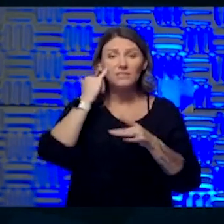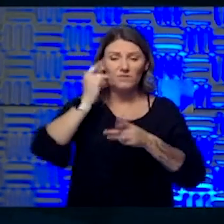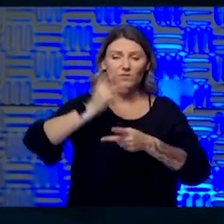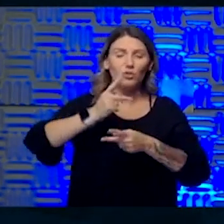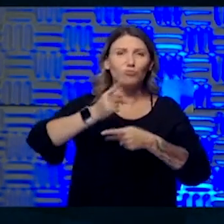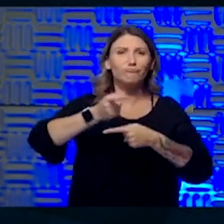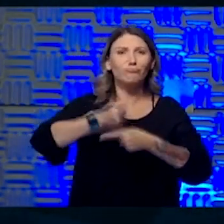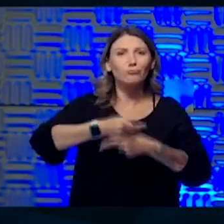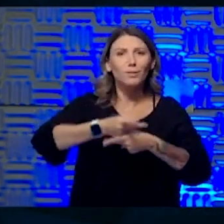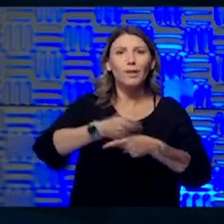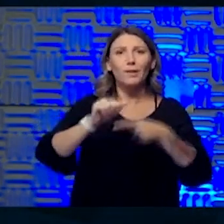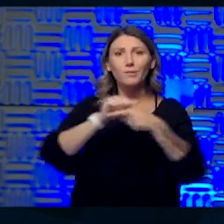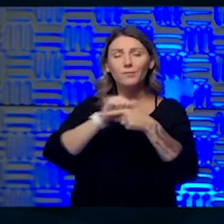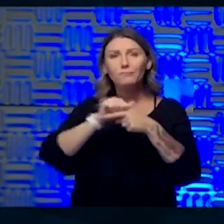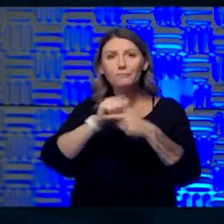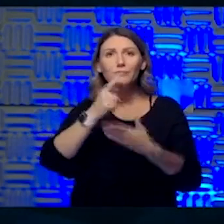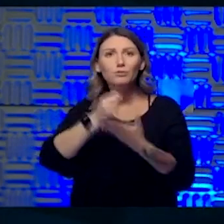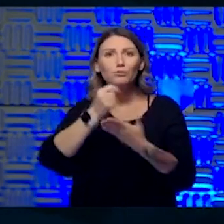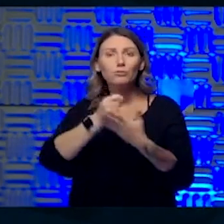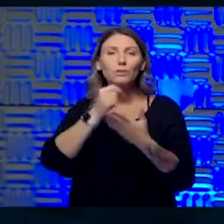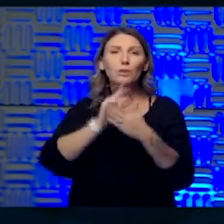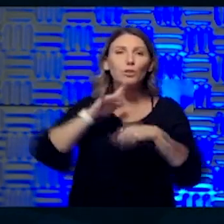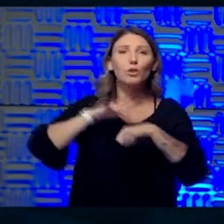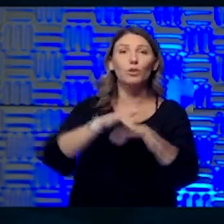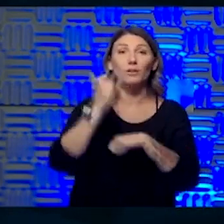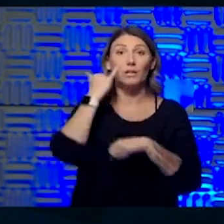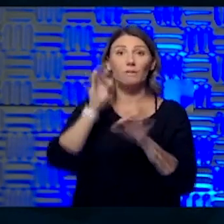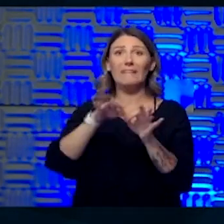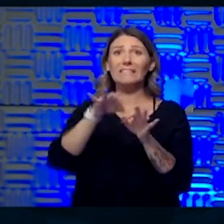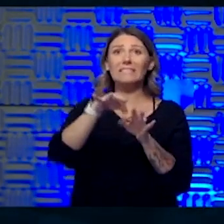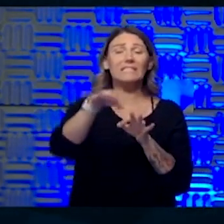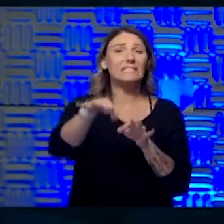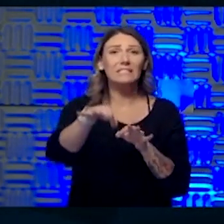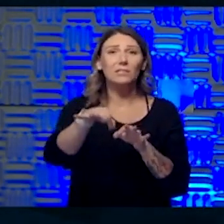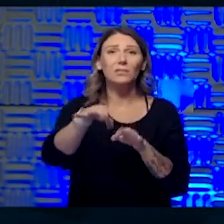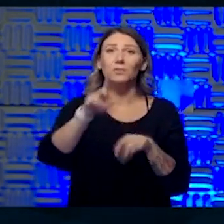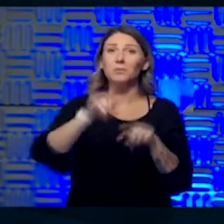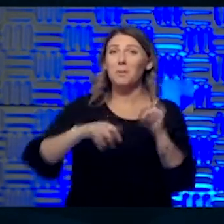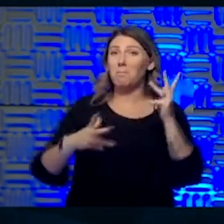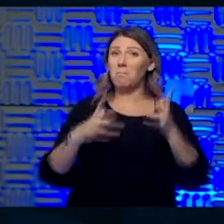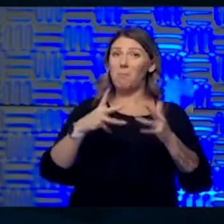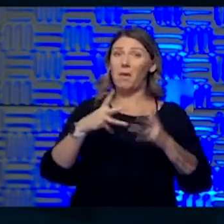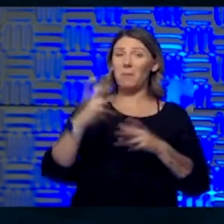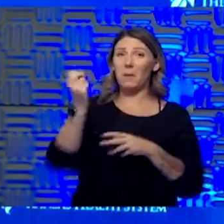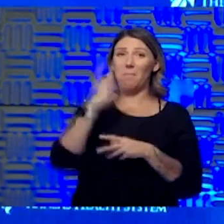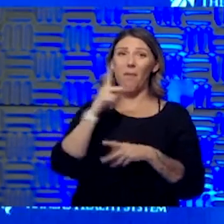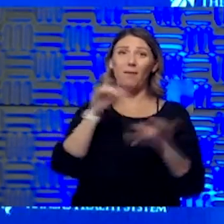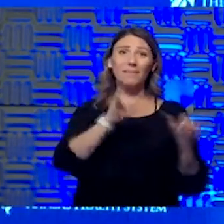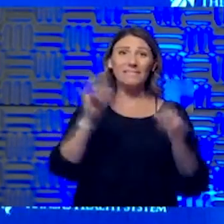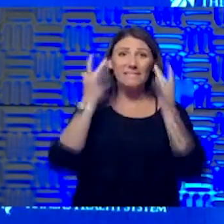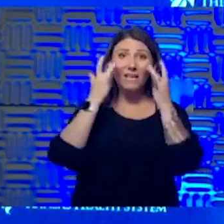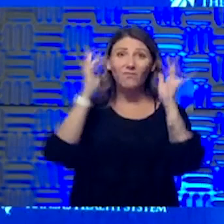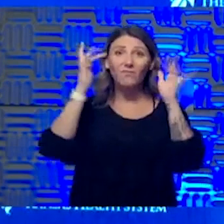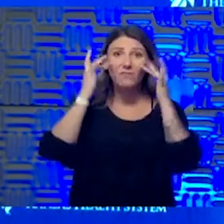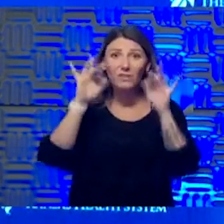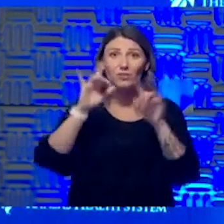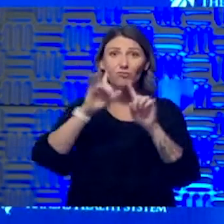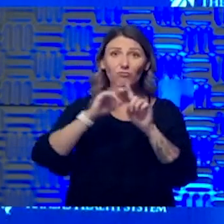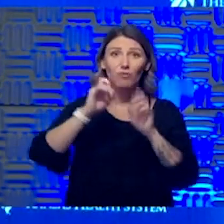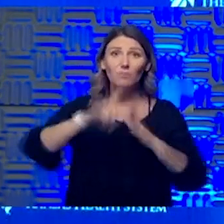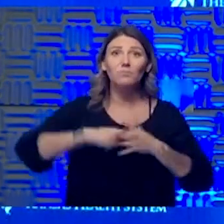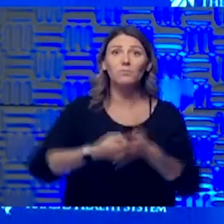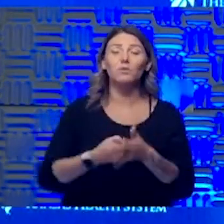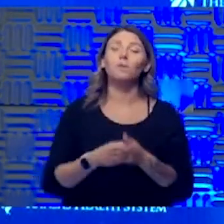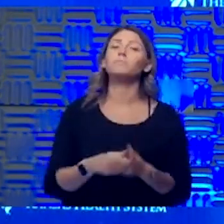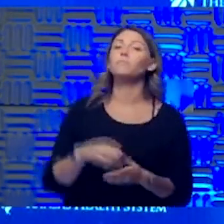we, you know, we delay treatment. We don't always get back the same vision that we, that we started with. Yeah. And Mark, I, that's got to